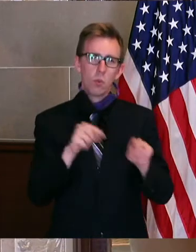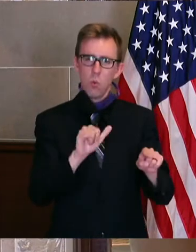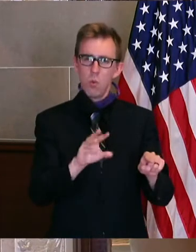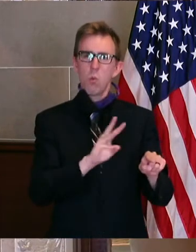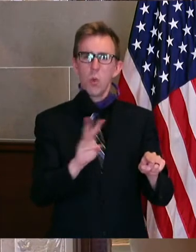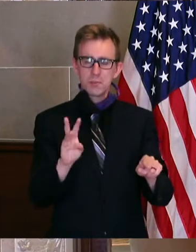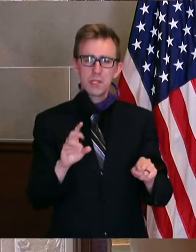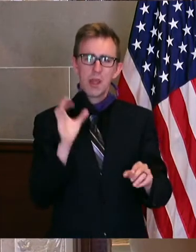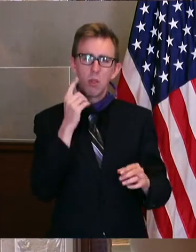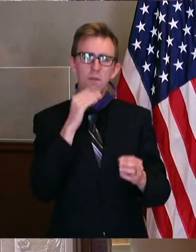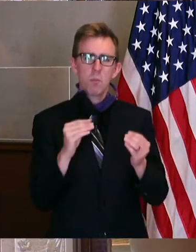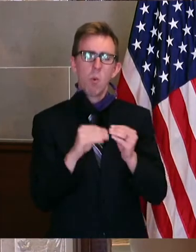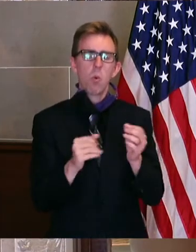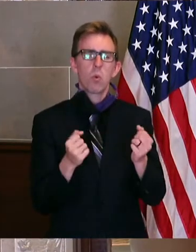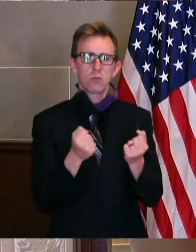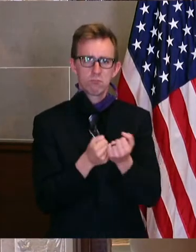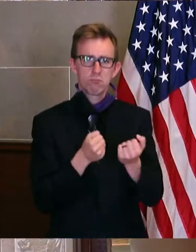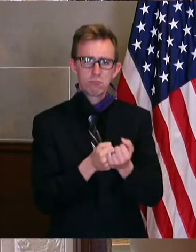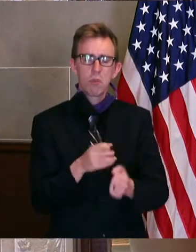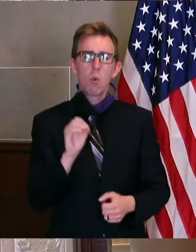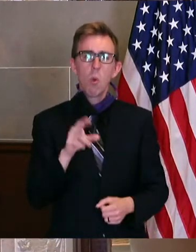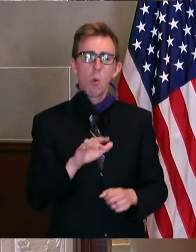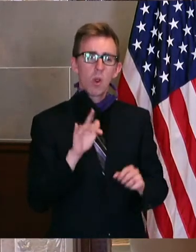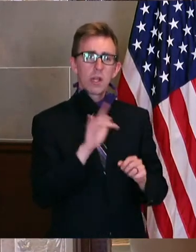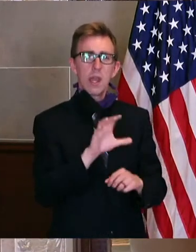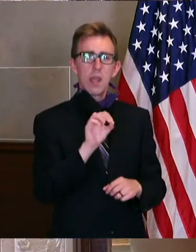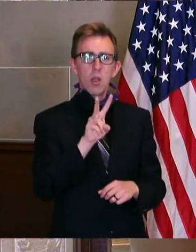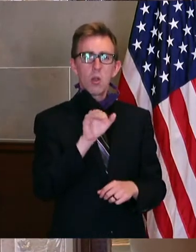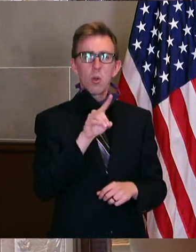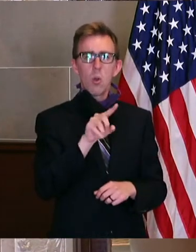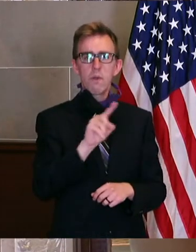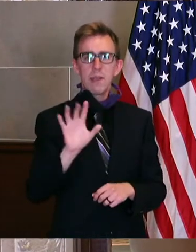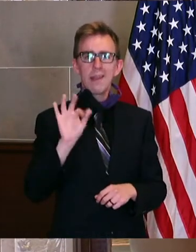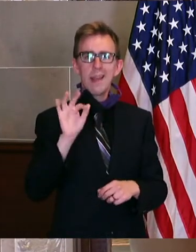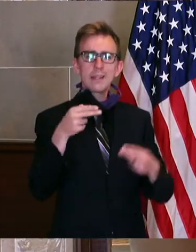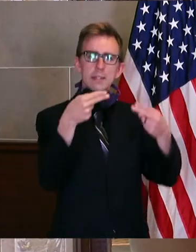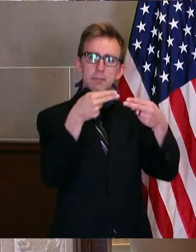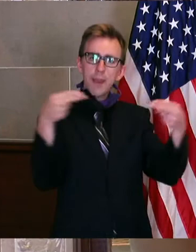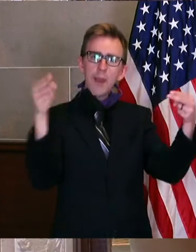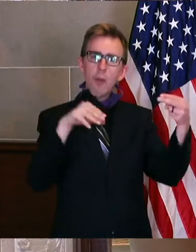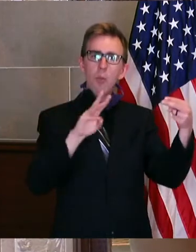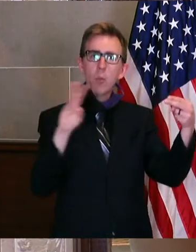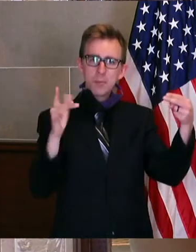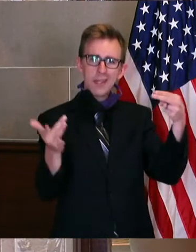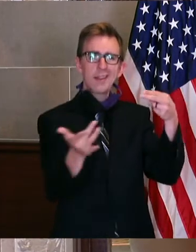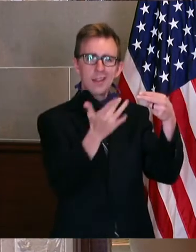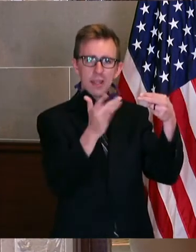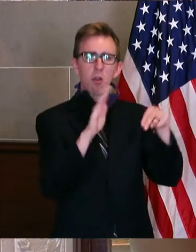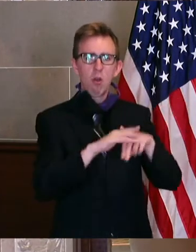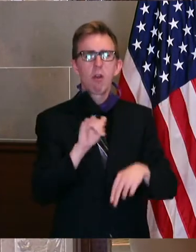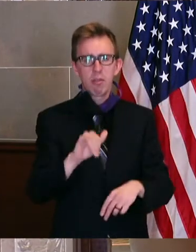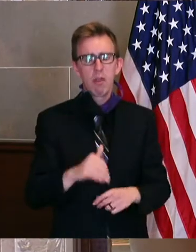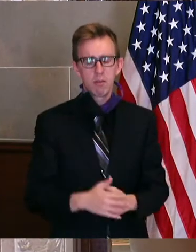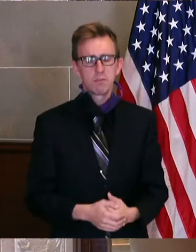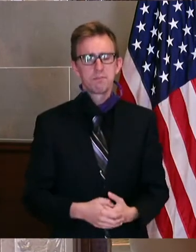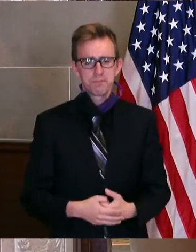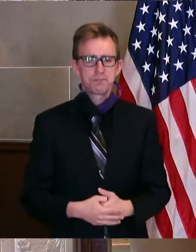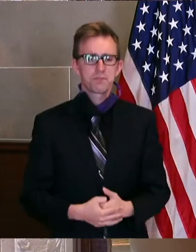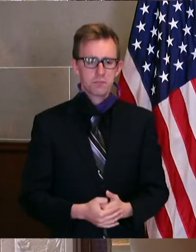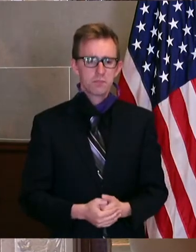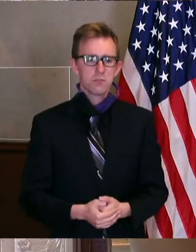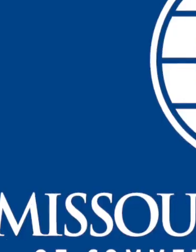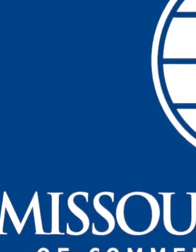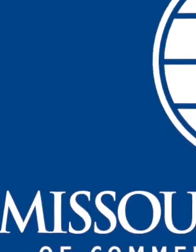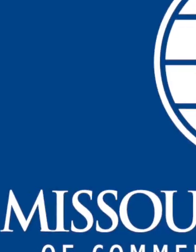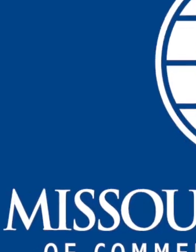for assistance or to click on our COVID-19 banner and get more information on the child care plan and the other items discussed